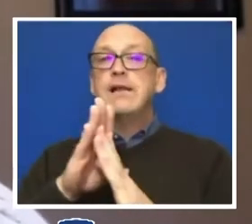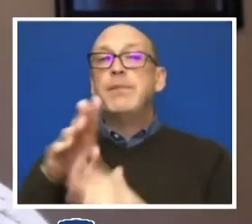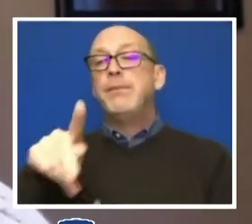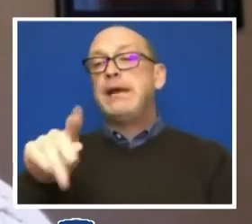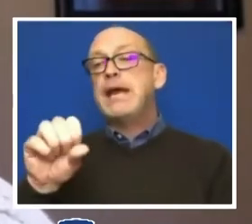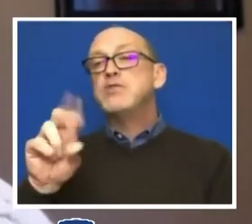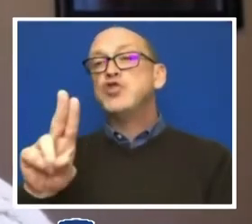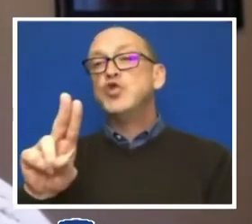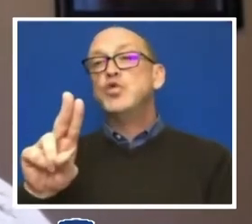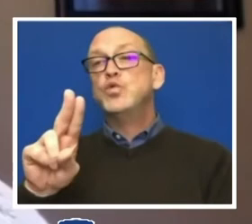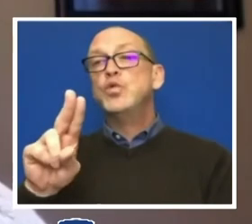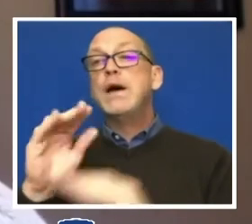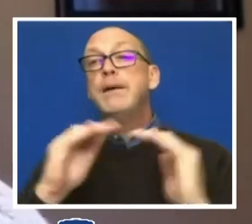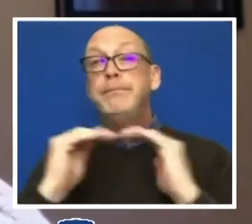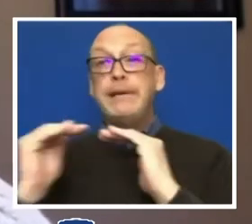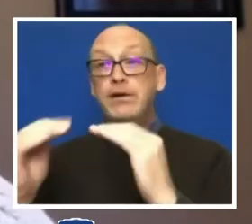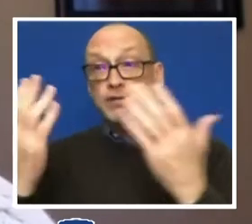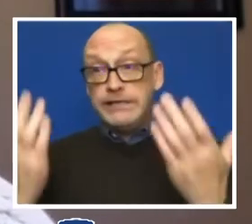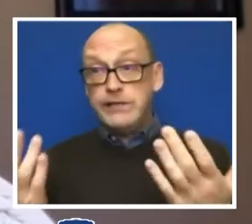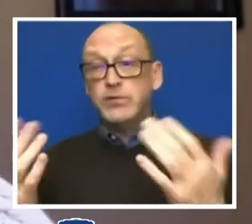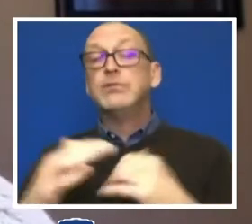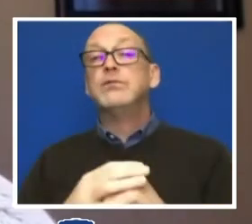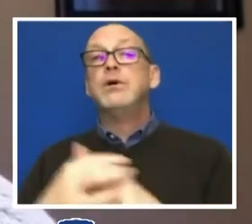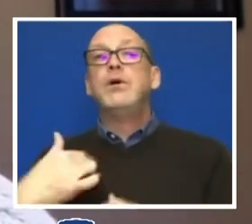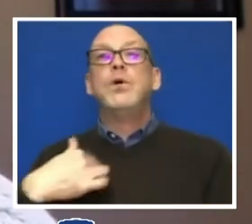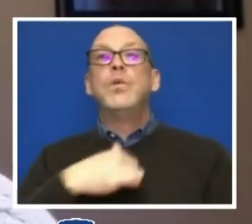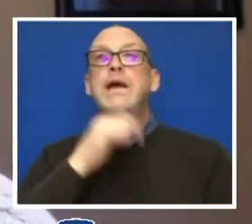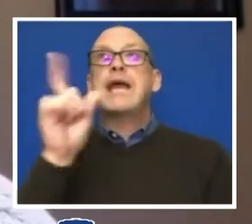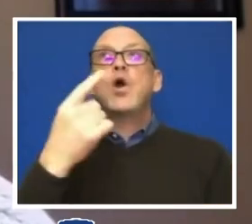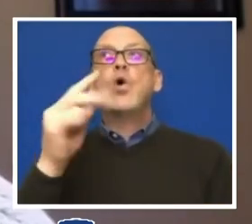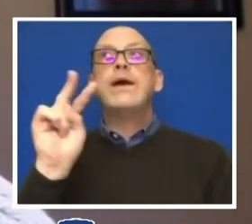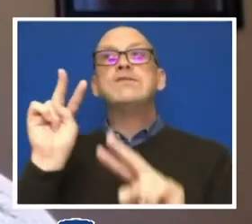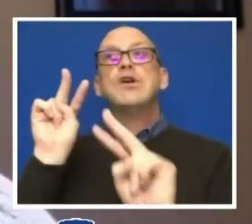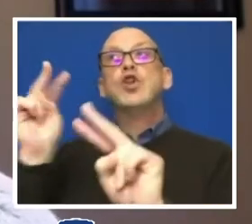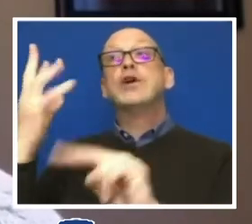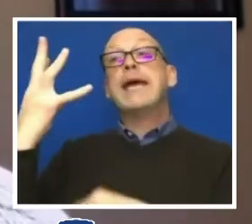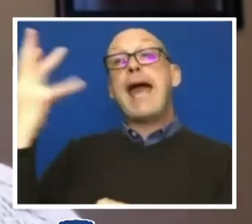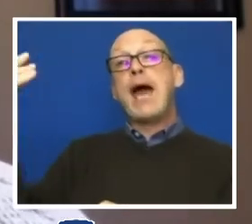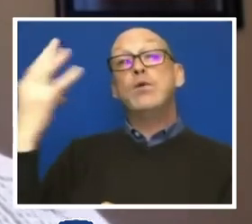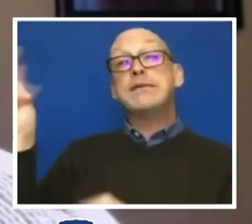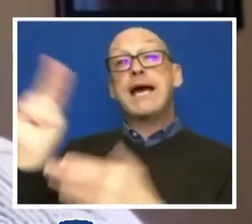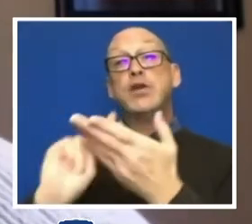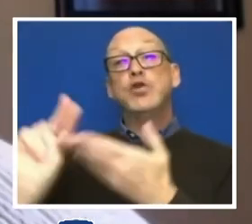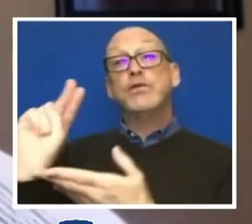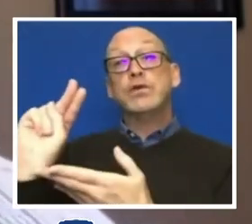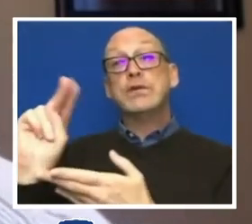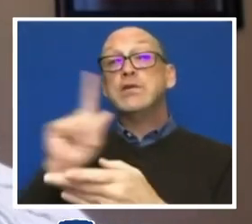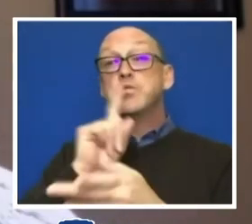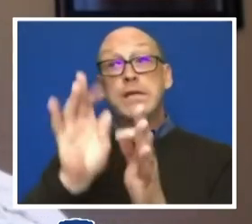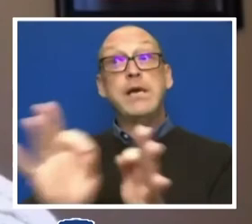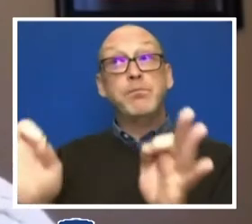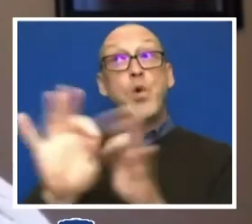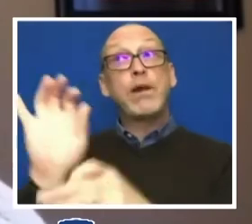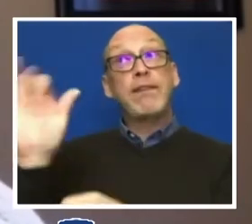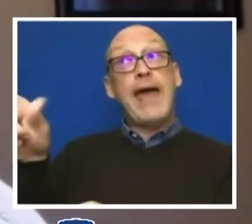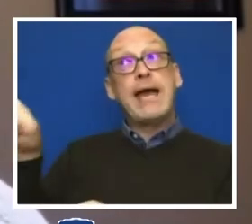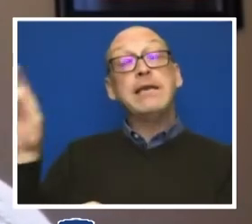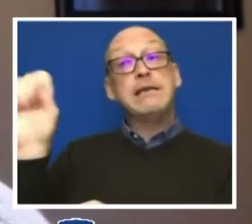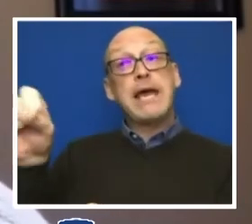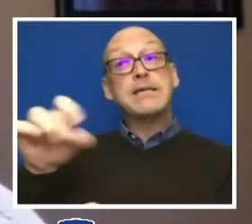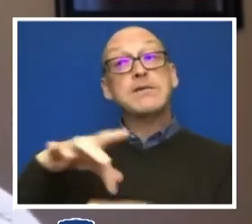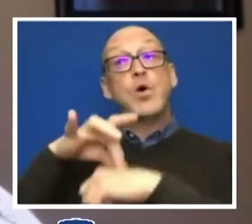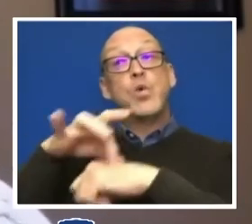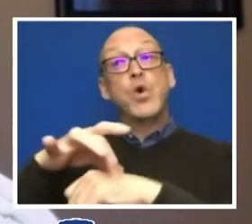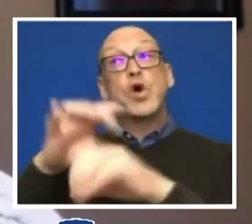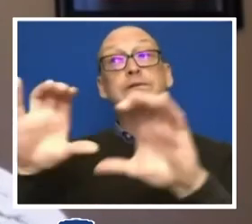here as well. So that we're not always looking outside of the university as important that that is to be a world class institution,